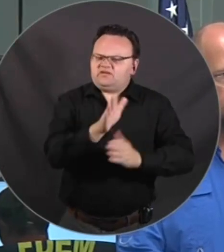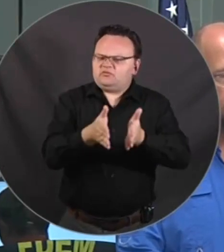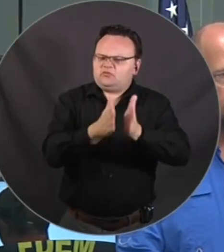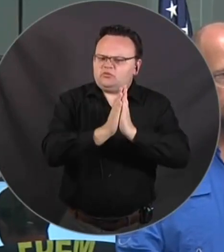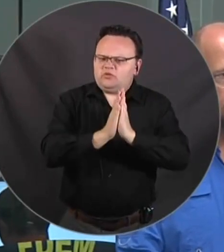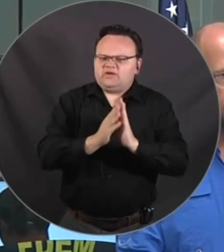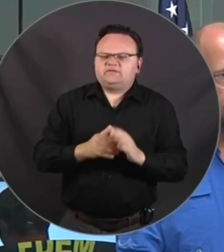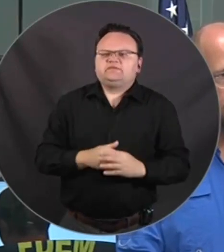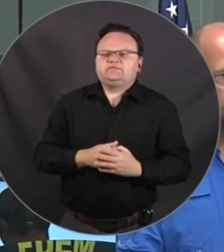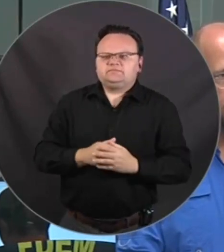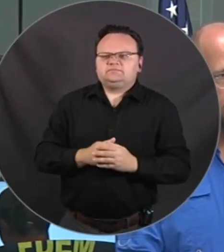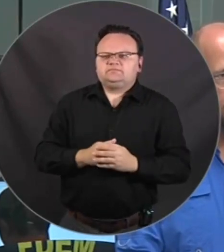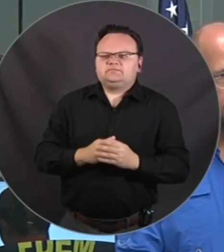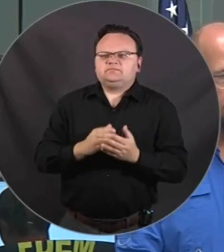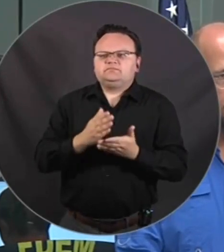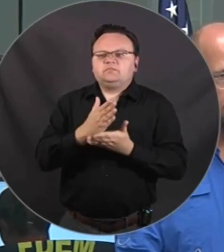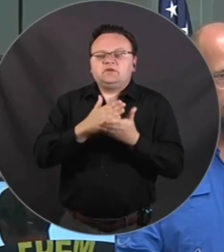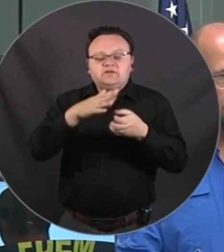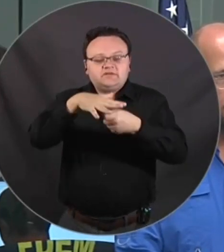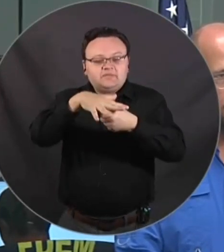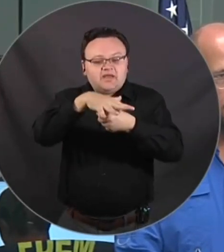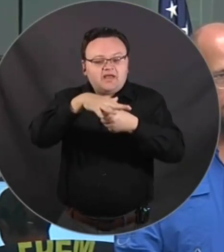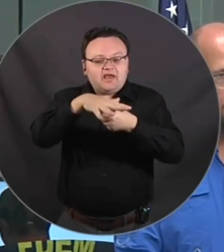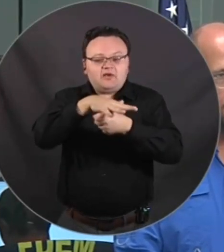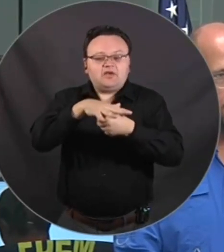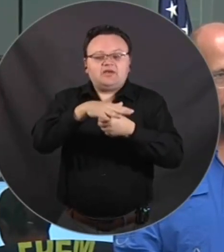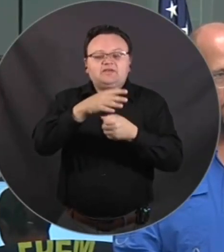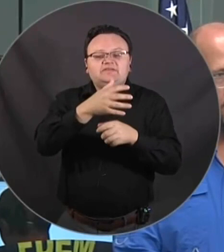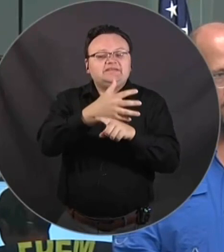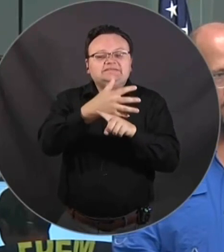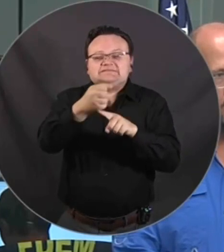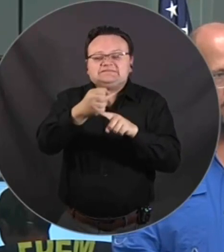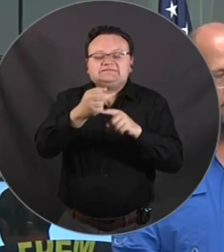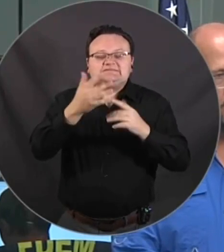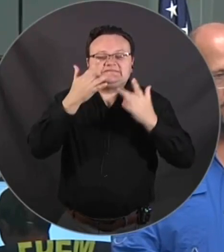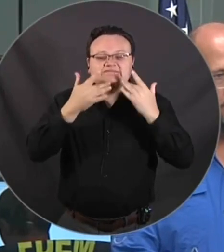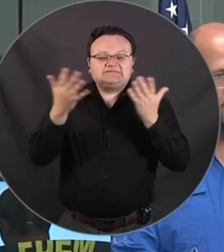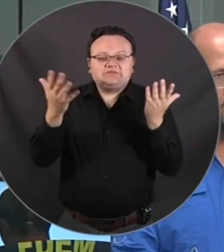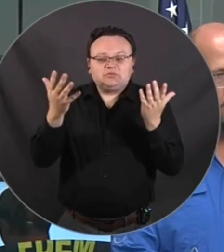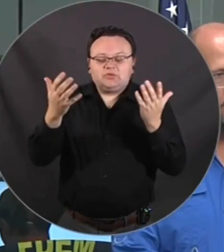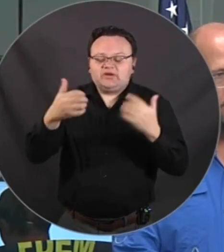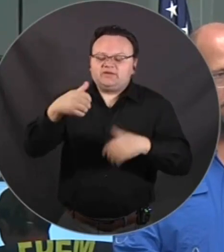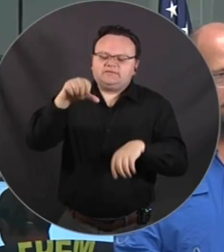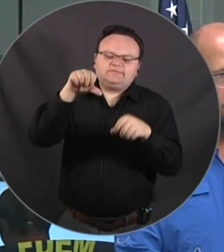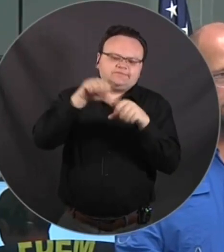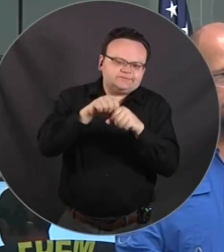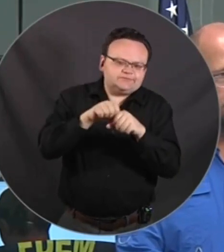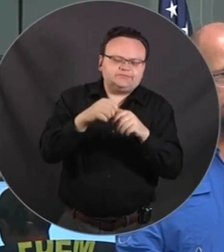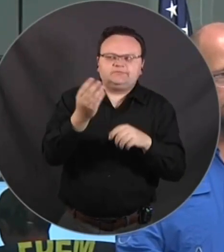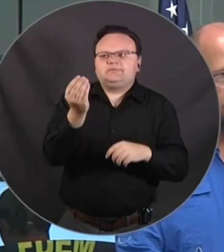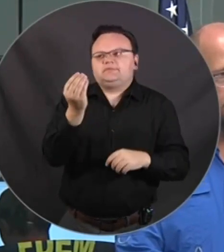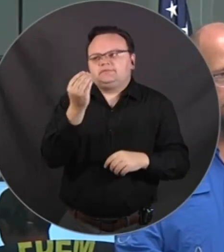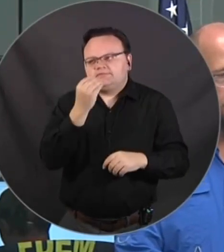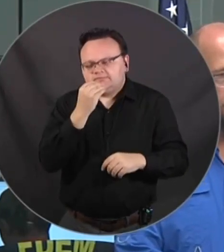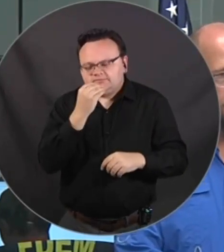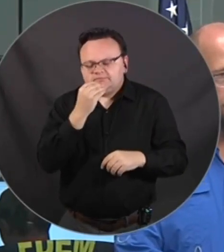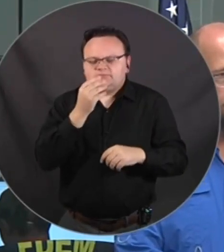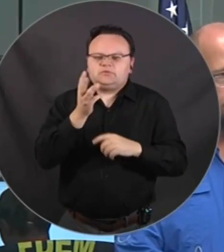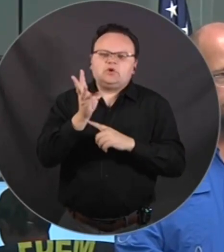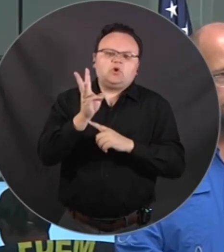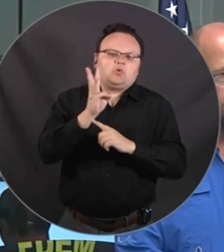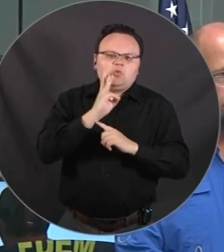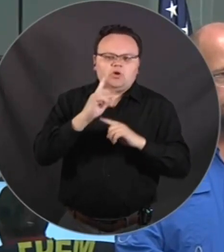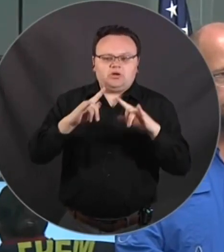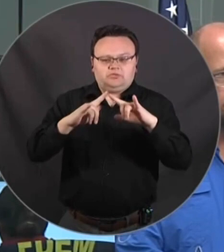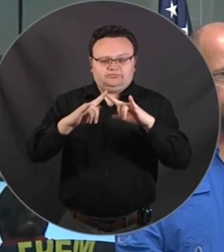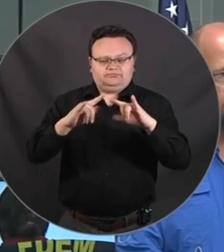in some of these hard hit areas, fuel, water, MREs, tarps, all that stuff,